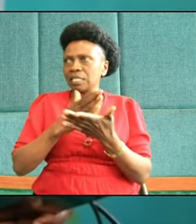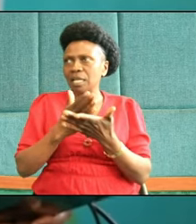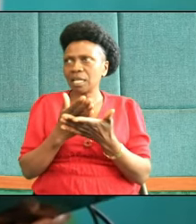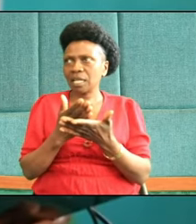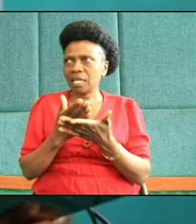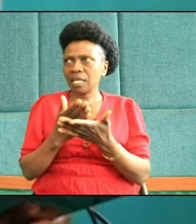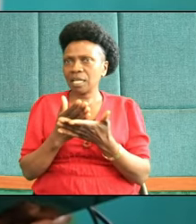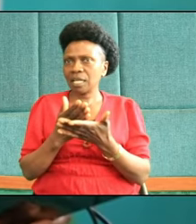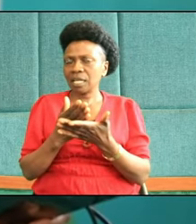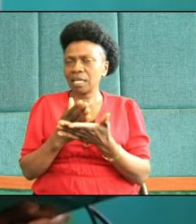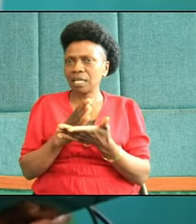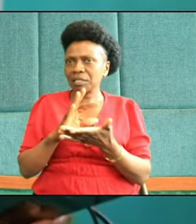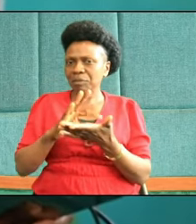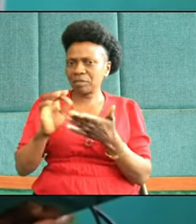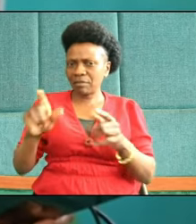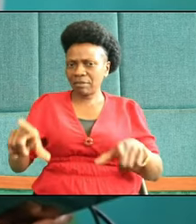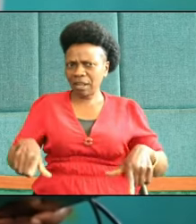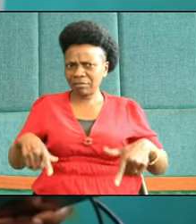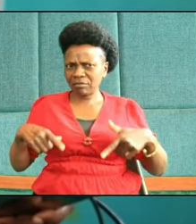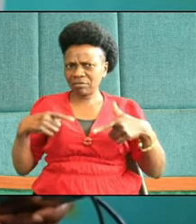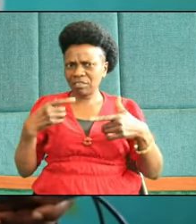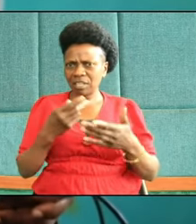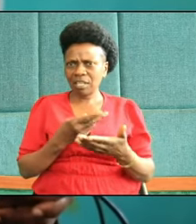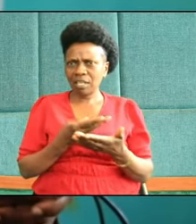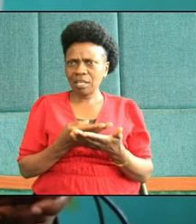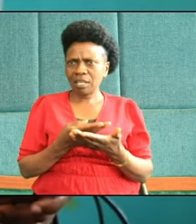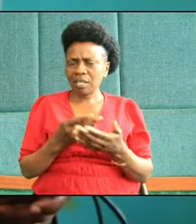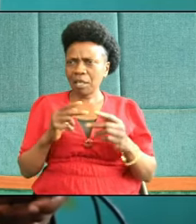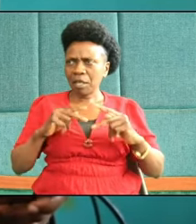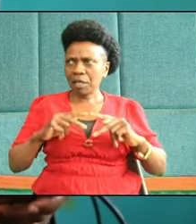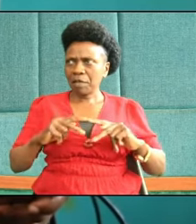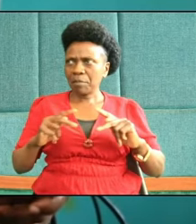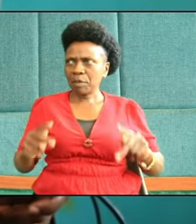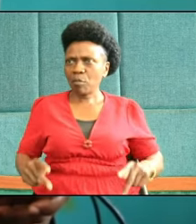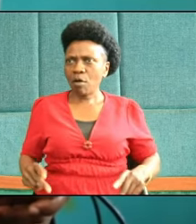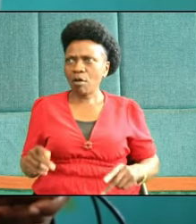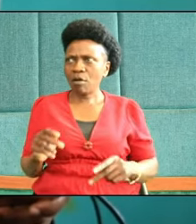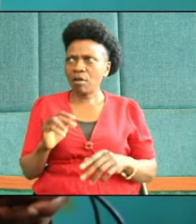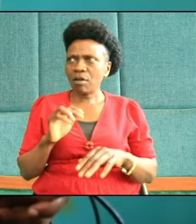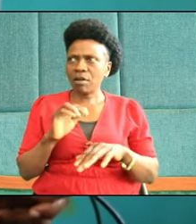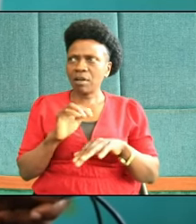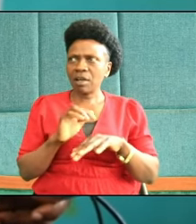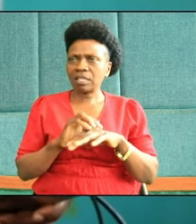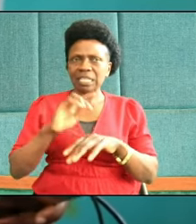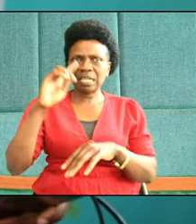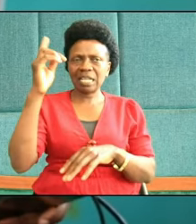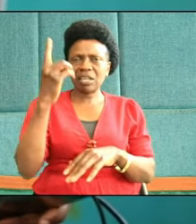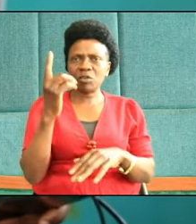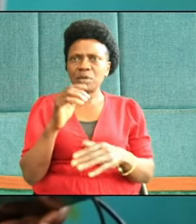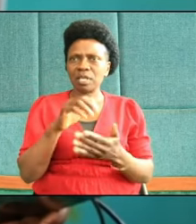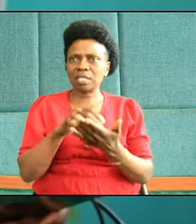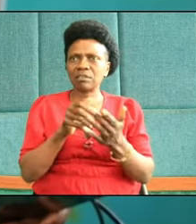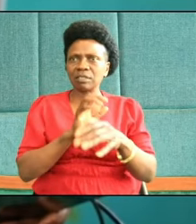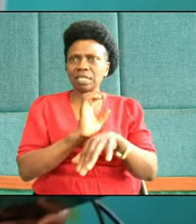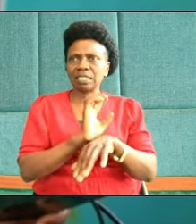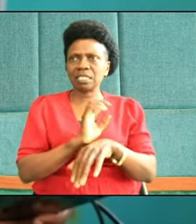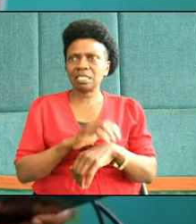this bread of life to the saints at Nairobi Central Church?